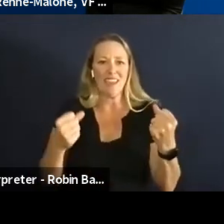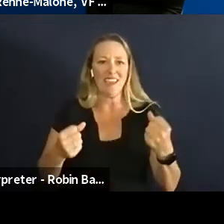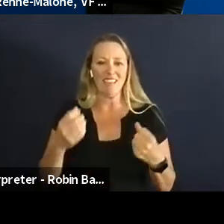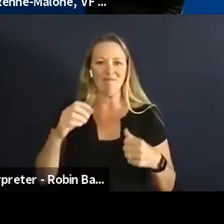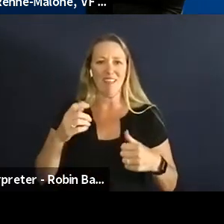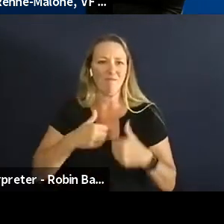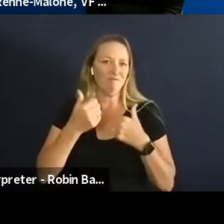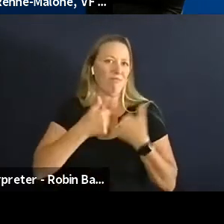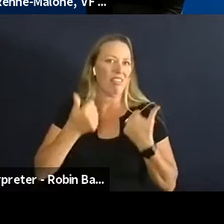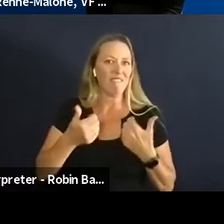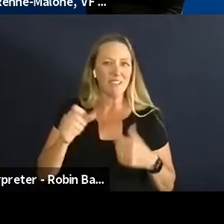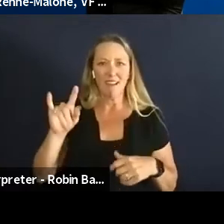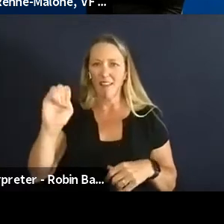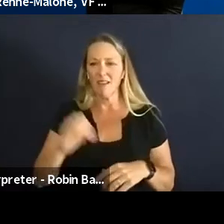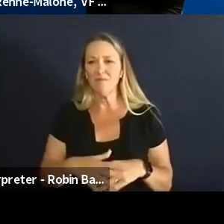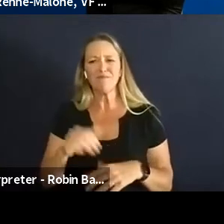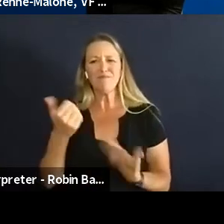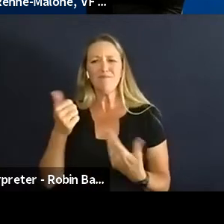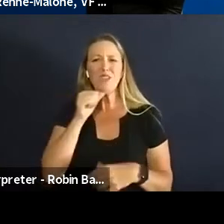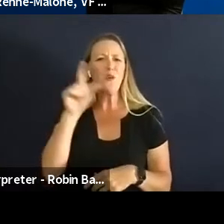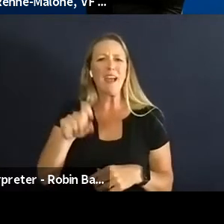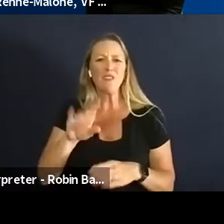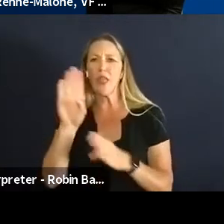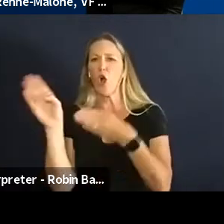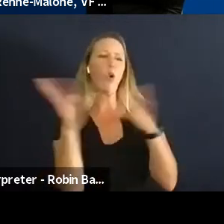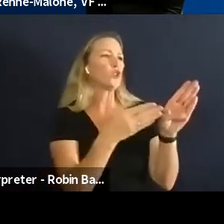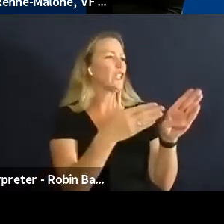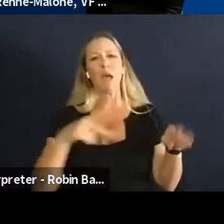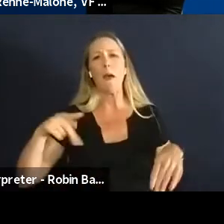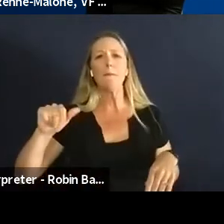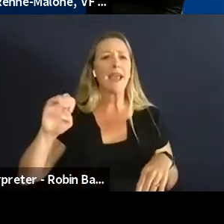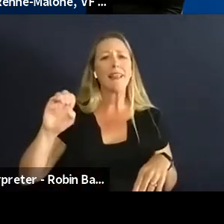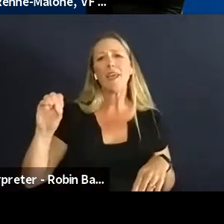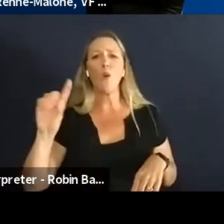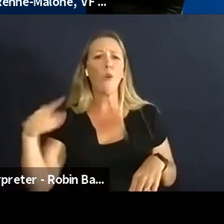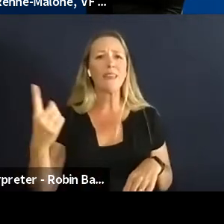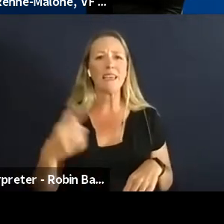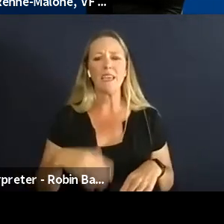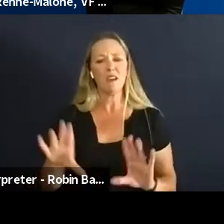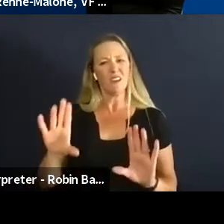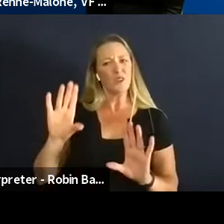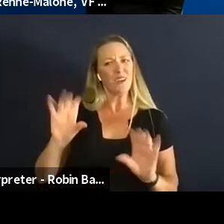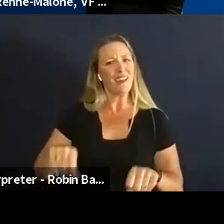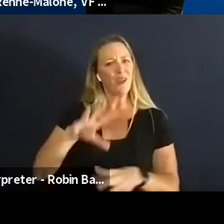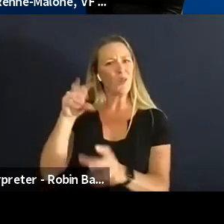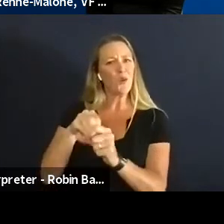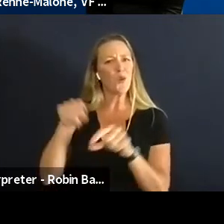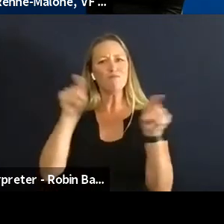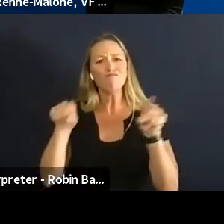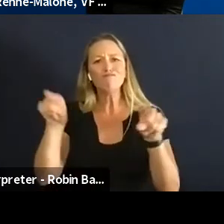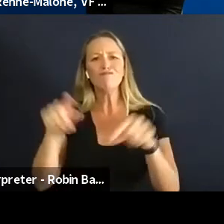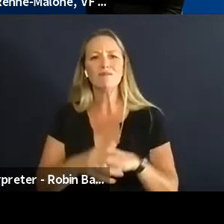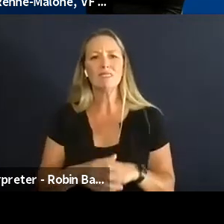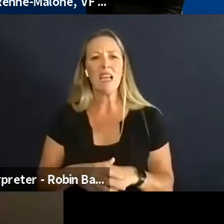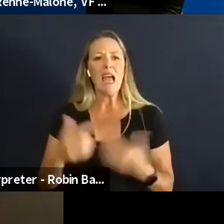is so I I think it um no I didn't grow up like that I grew up in kind of a bubble my my parents were in the